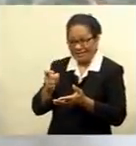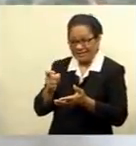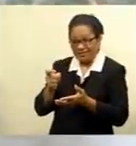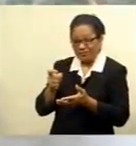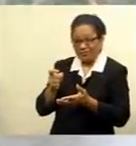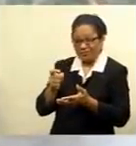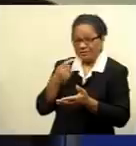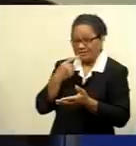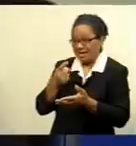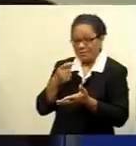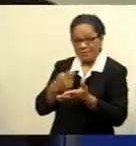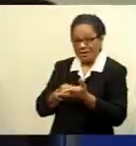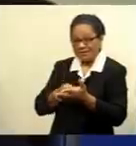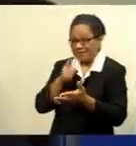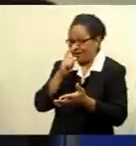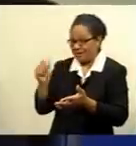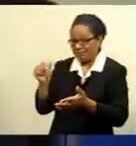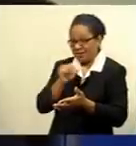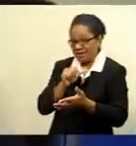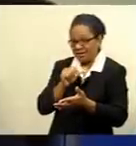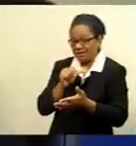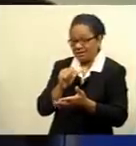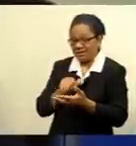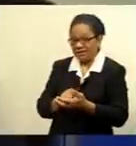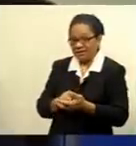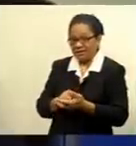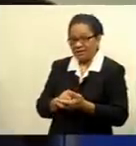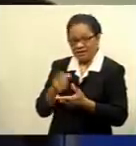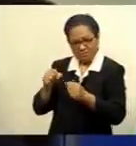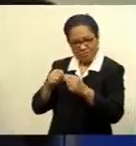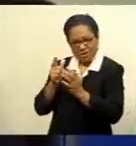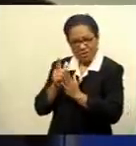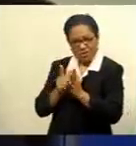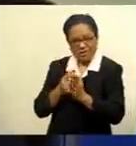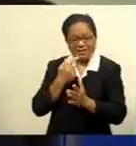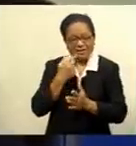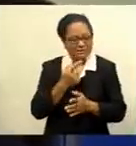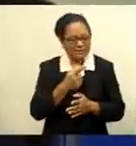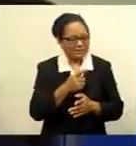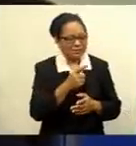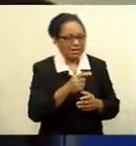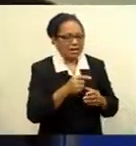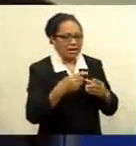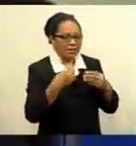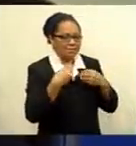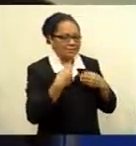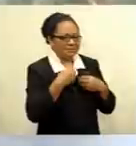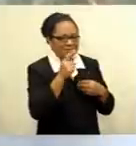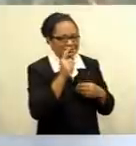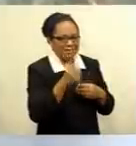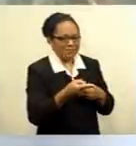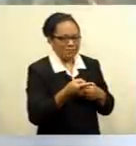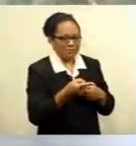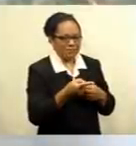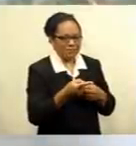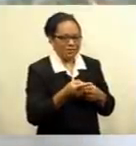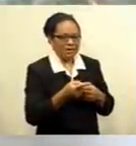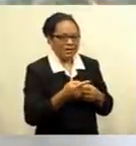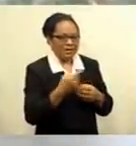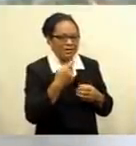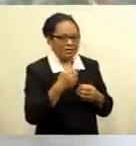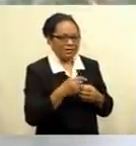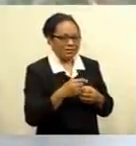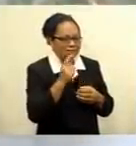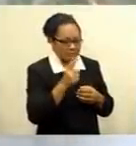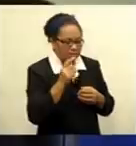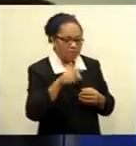consumer laws? It is illegal for traders to impose a condition that prevents consumers from seeking redress